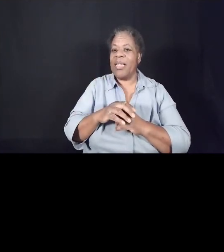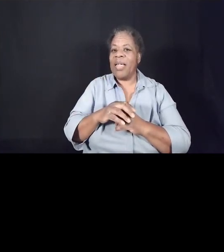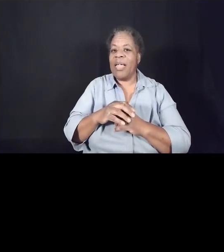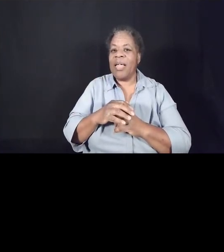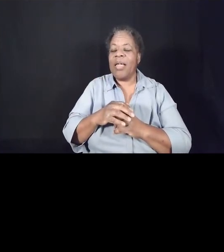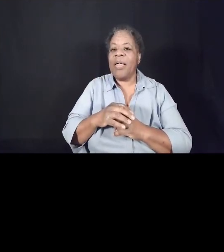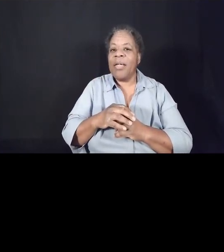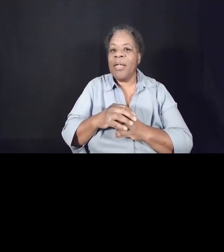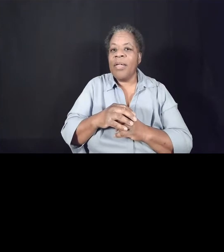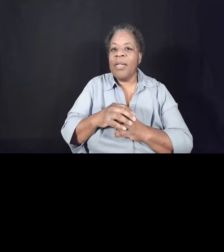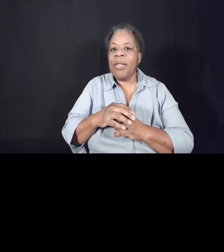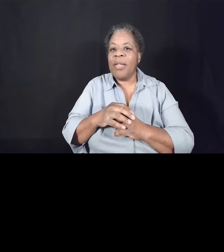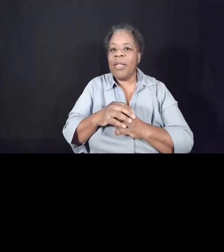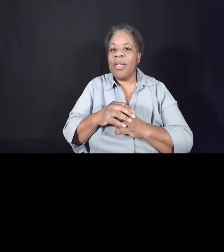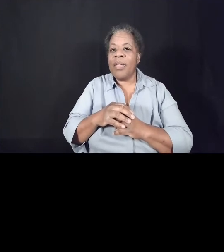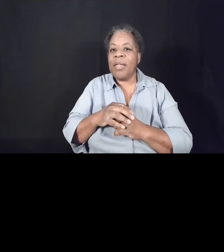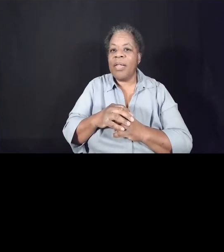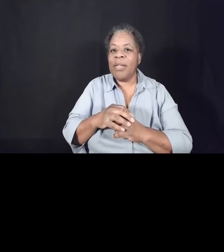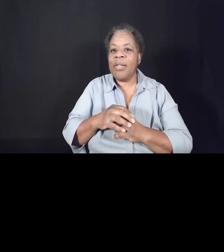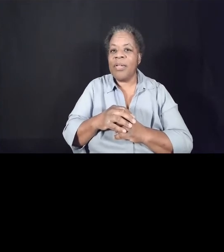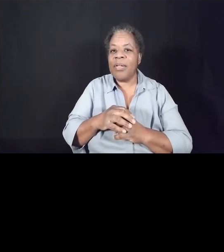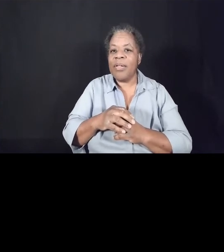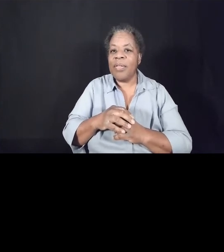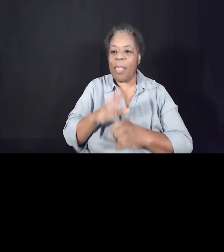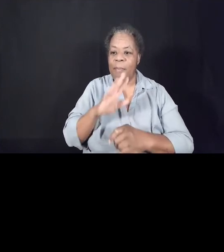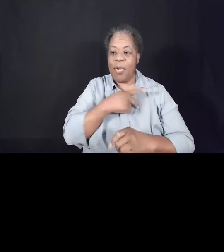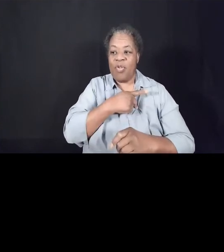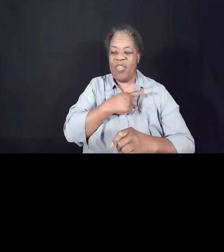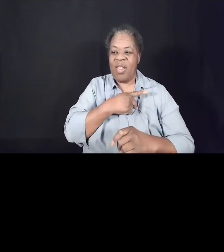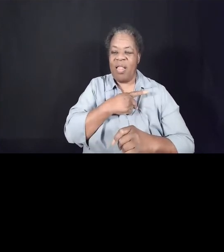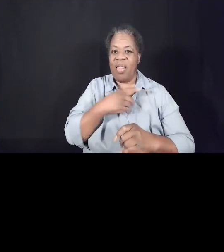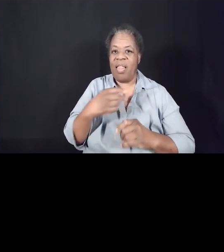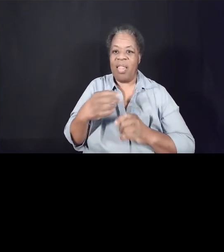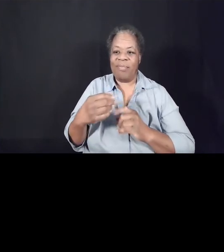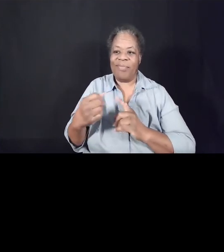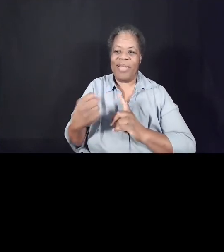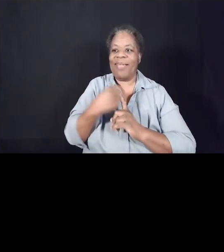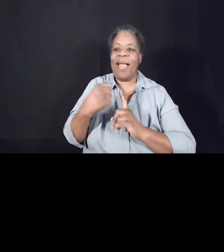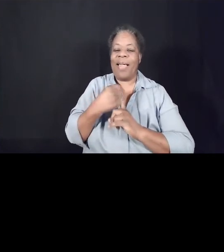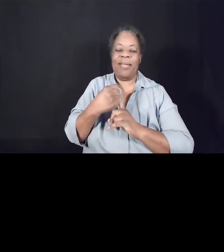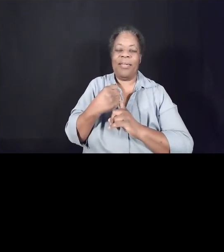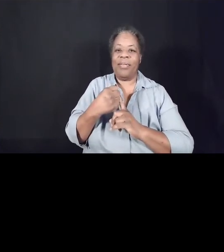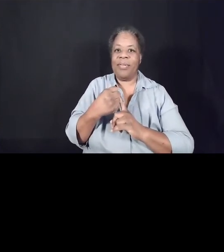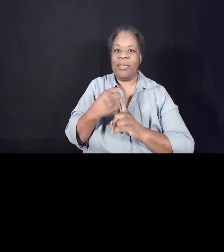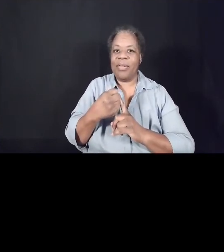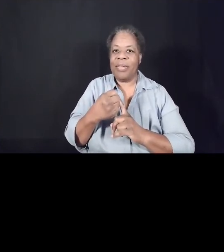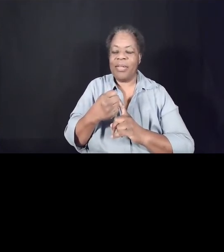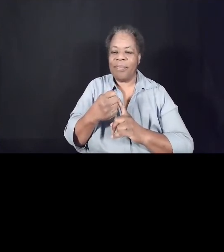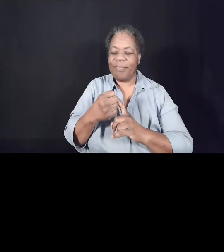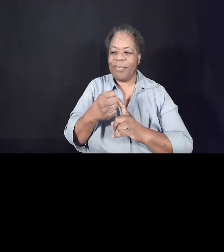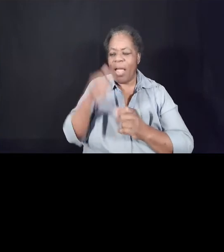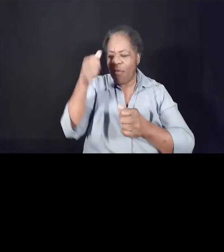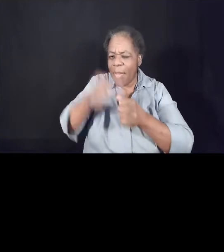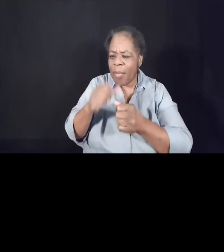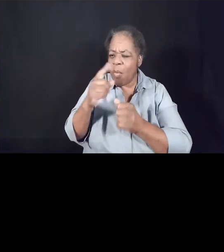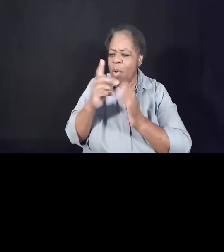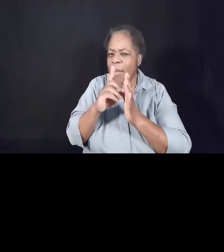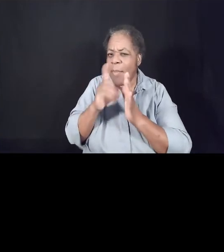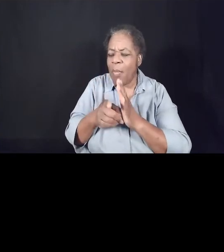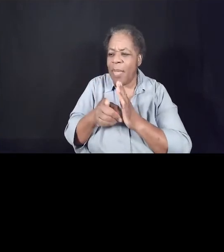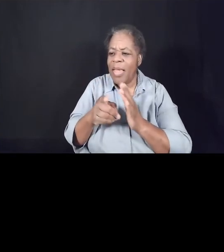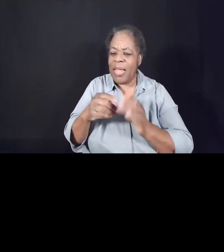placed me, but personal attack. I'll never forget one moment that I was in a board meeting